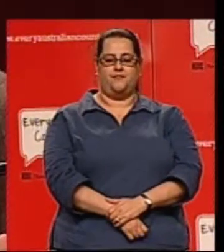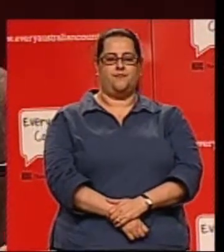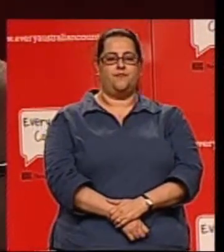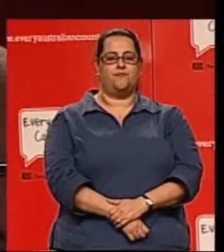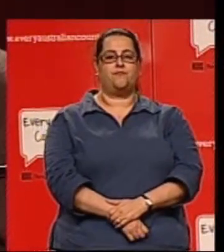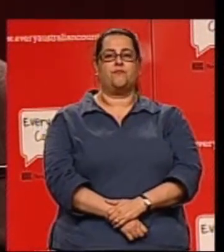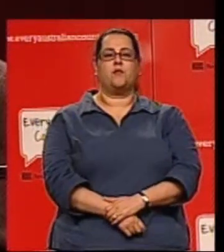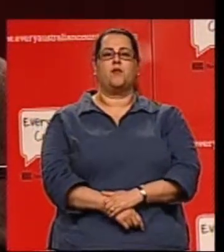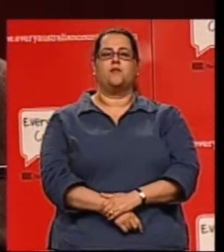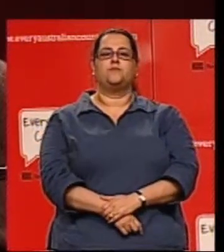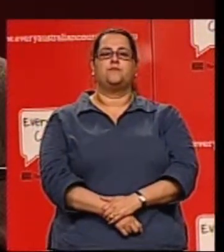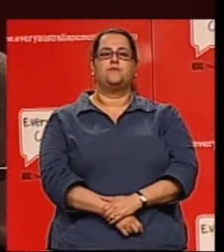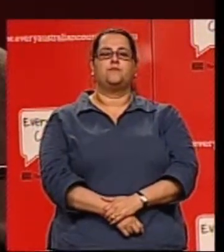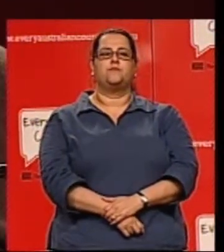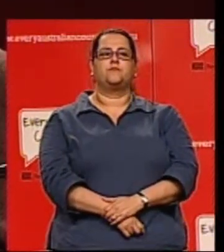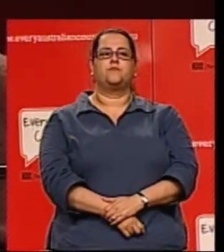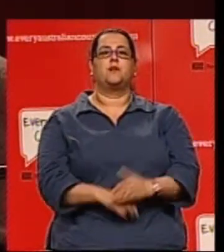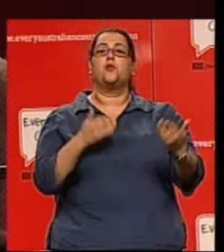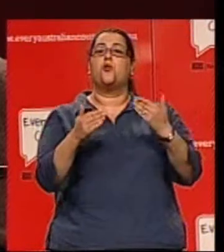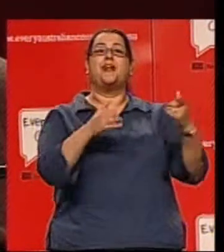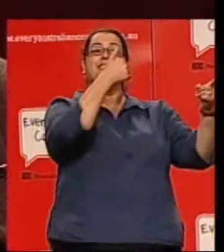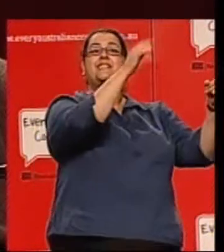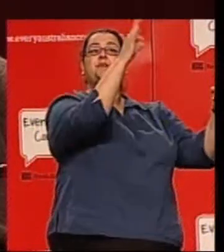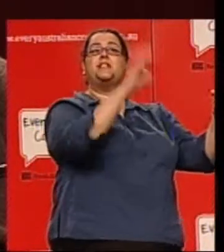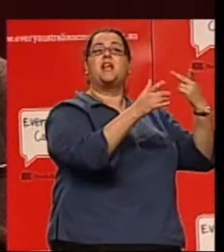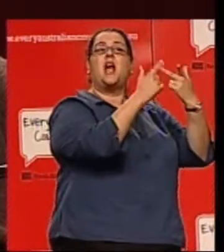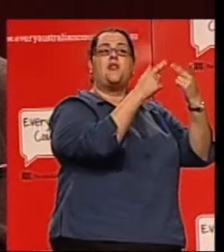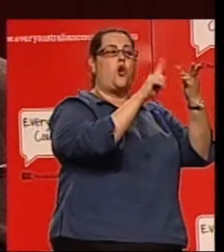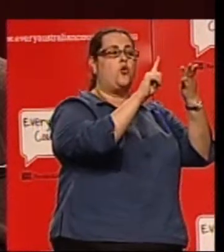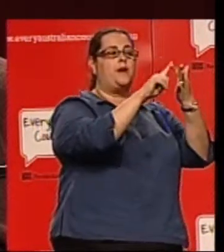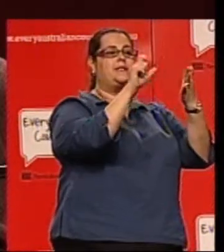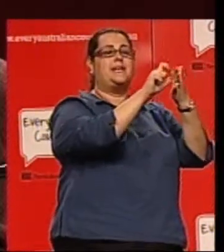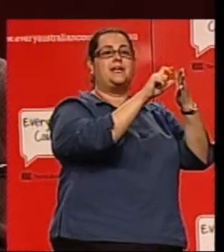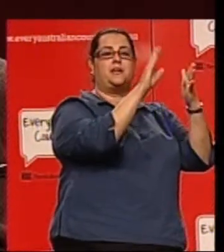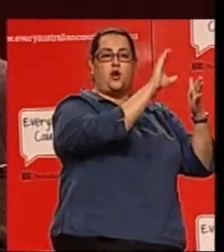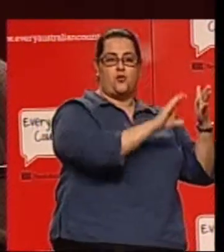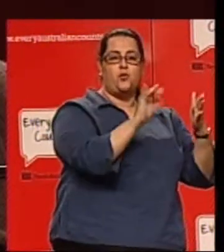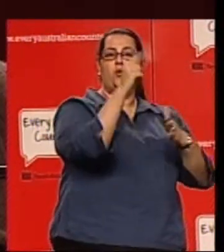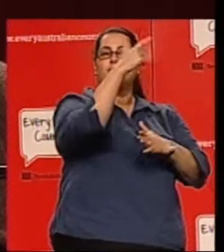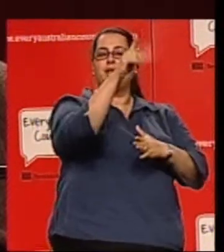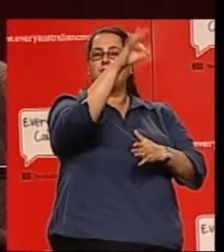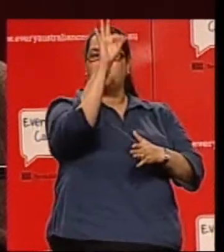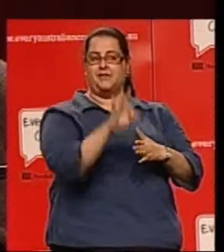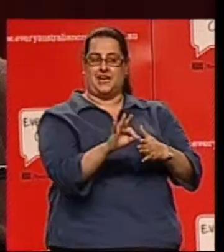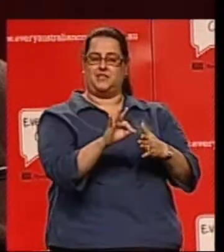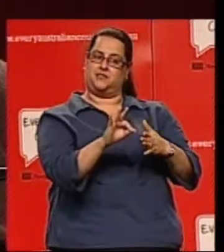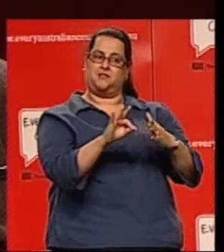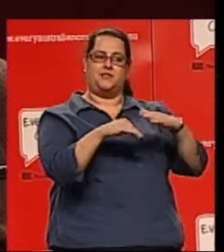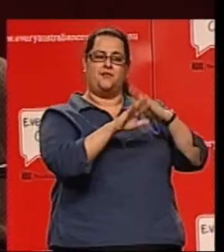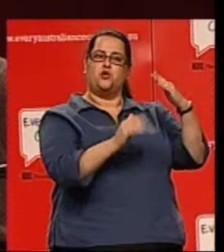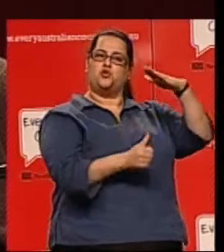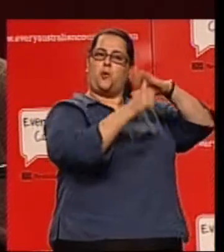This compares with 60% in OECD countries or 70% considering the top 8